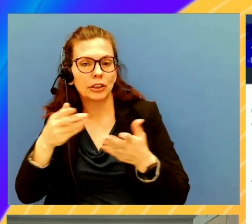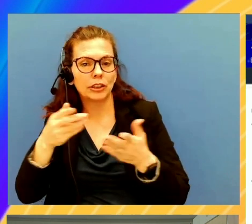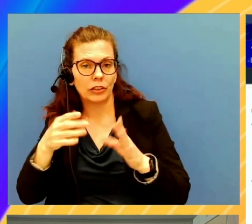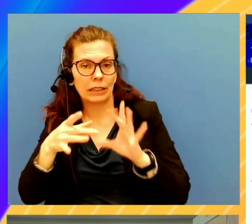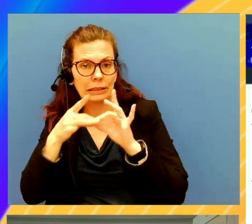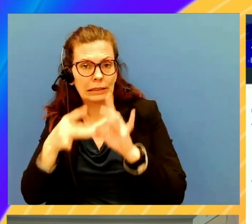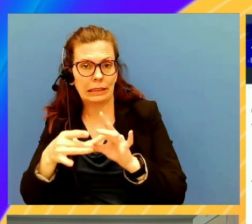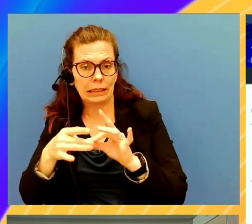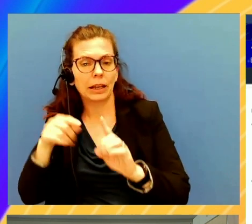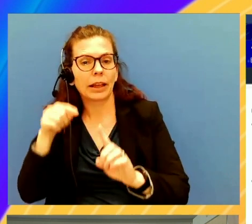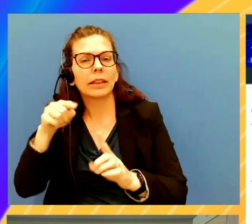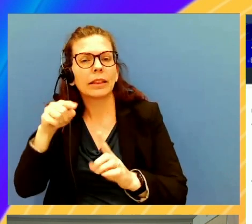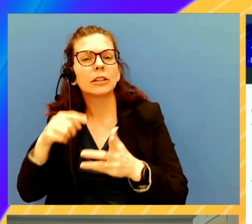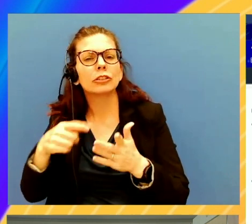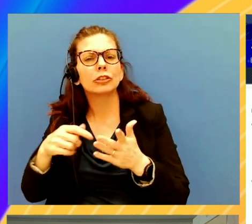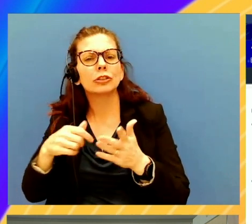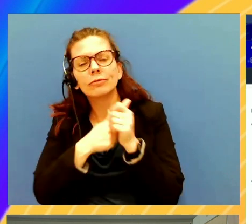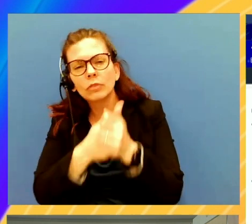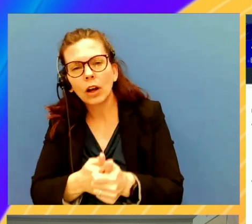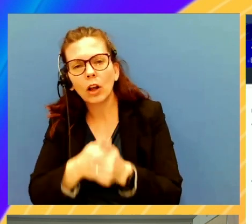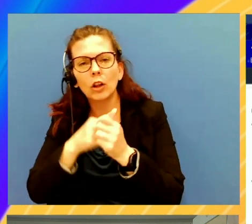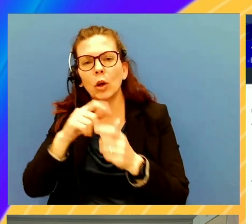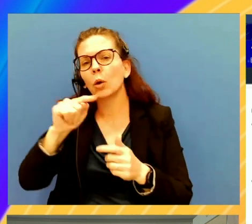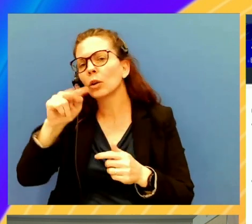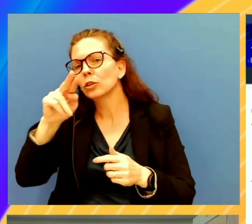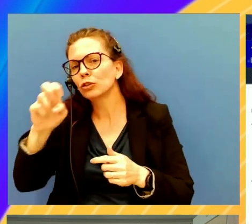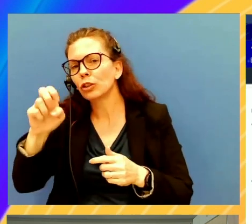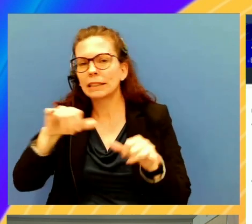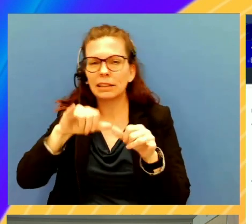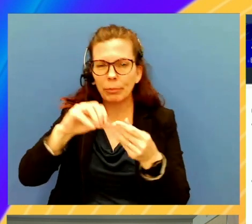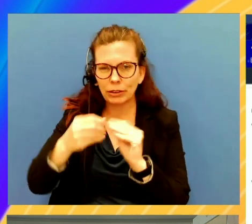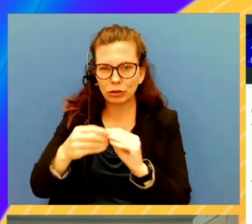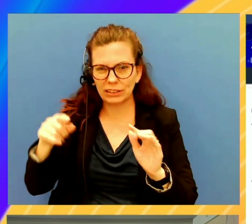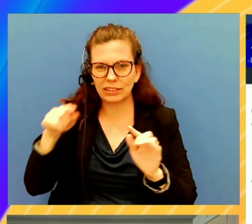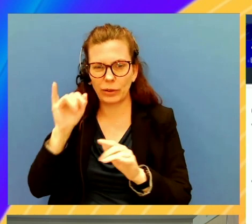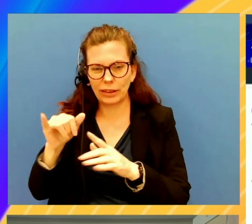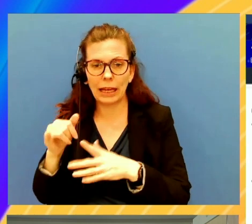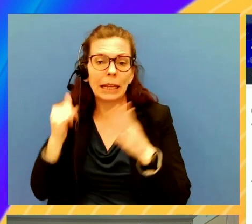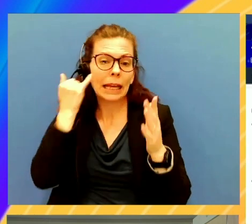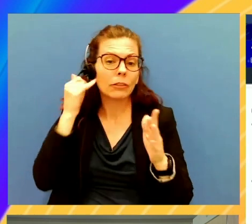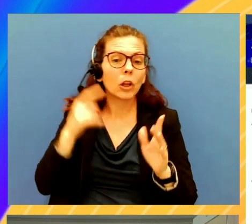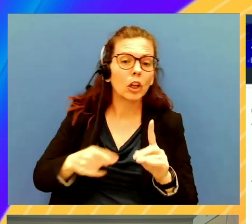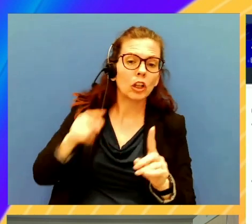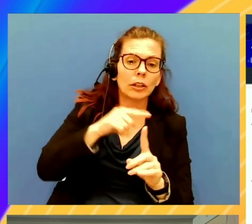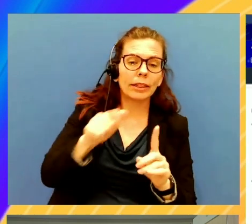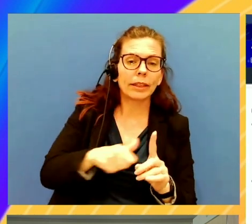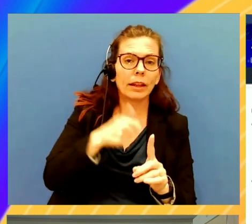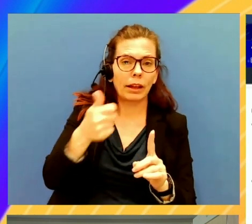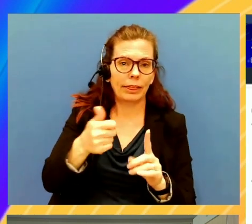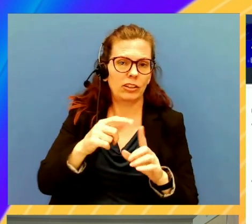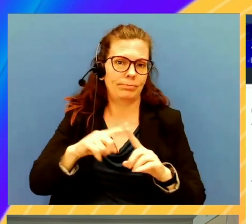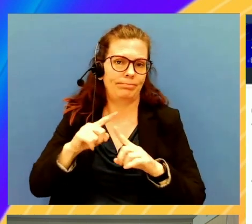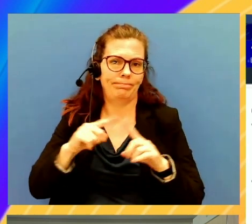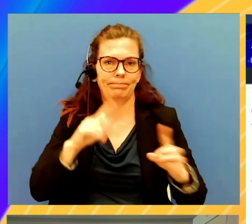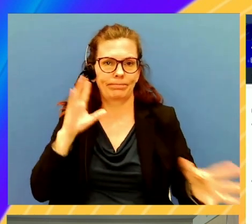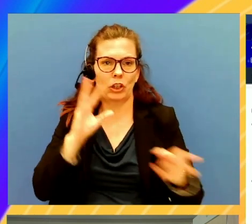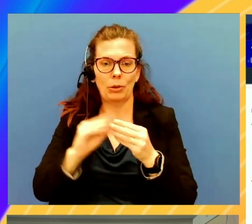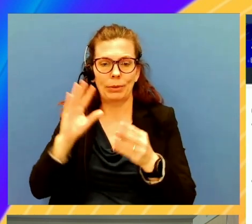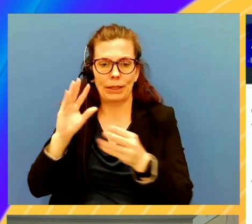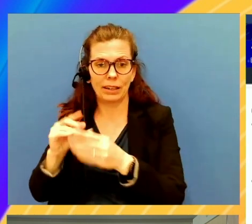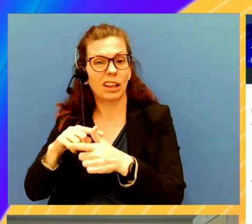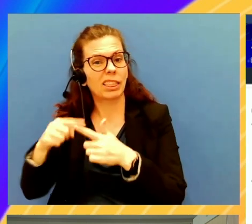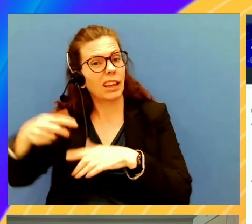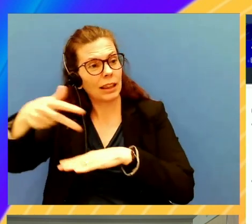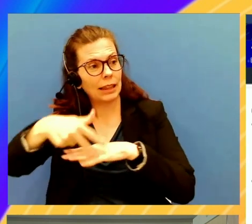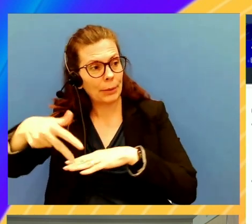your logs, traces, and metrics, and that's what we are looking at. So we looked at, like, how traces and metrics can be correlated, and then under Lambda, you can